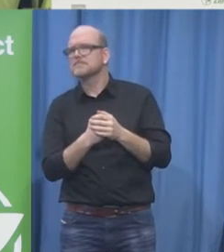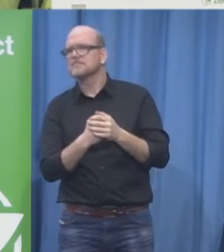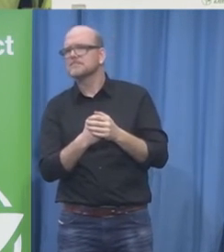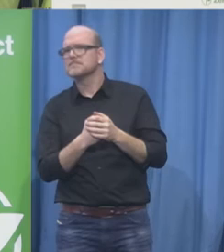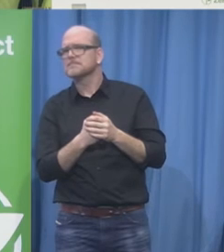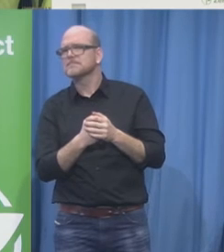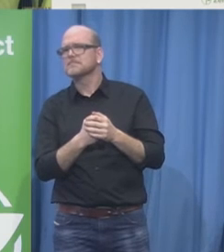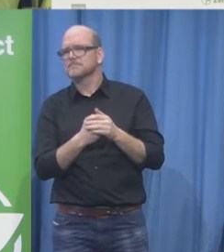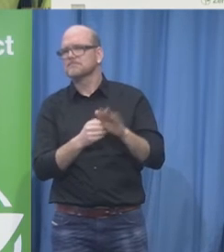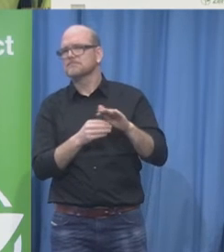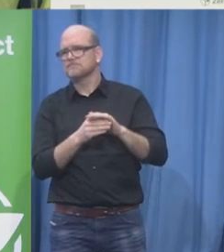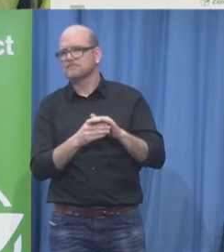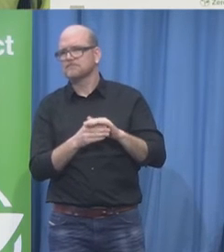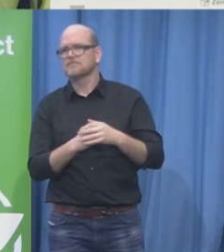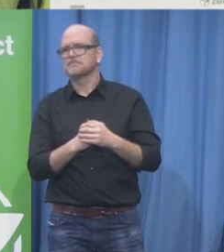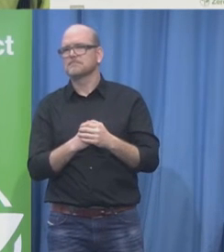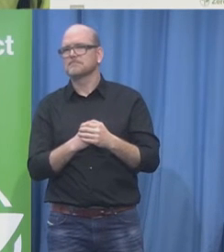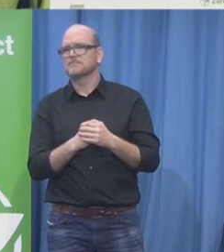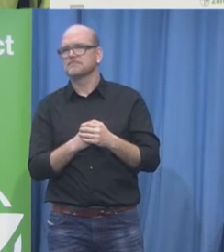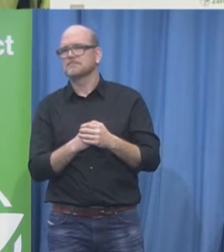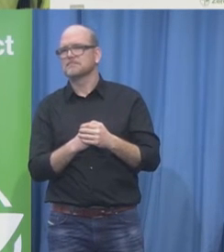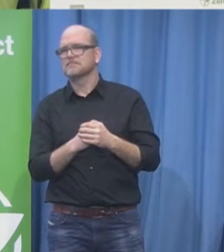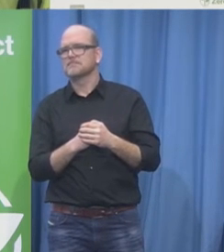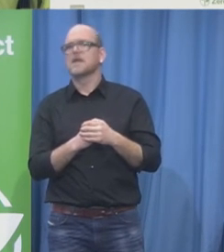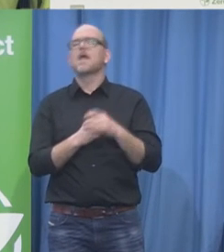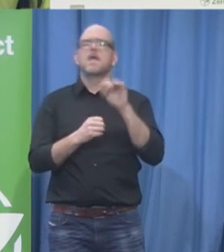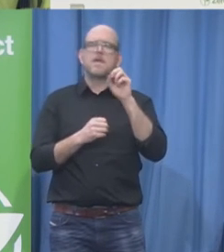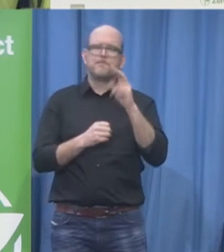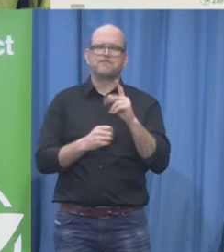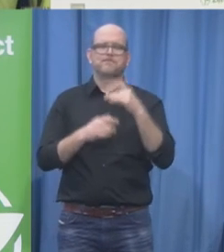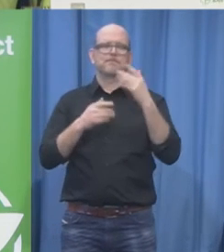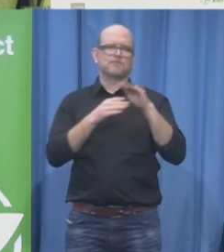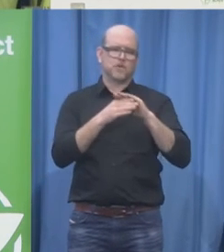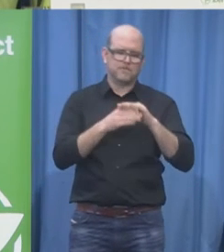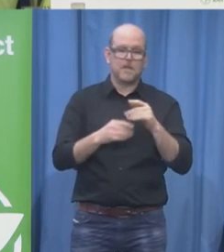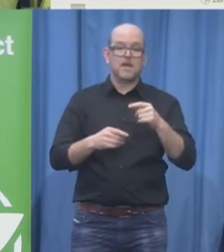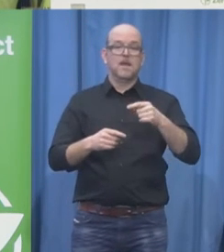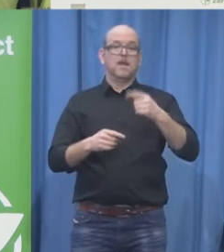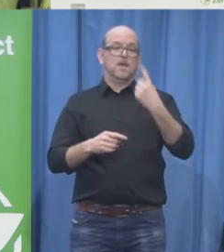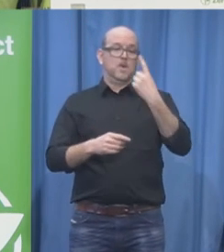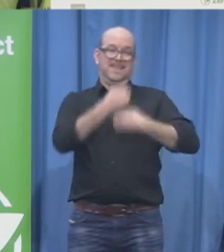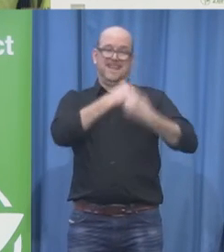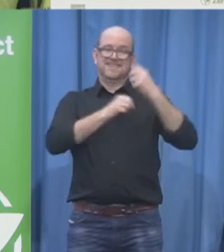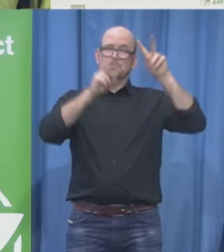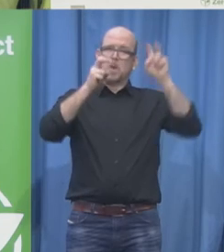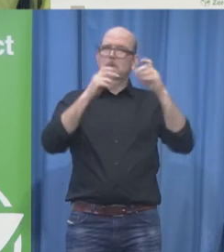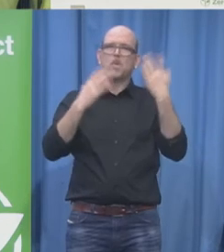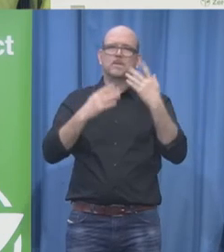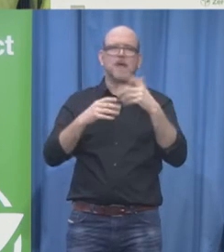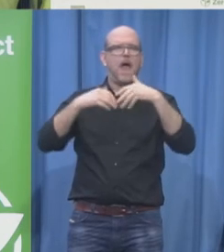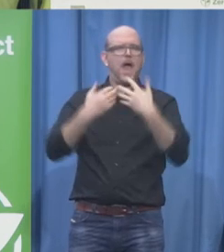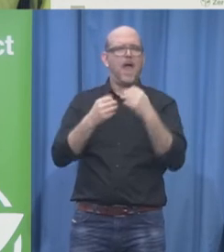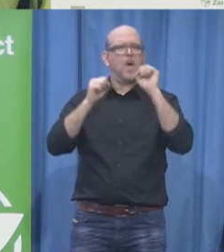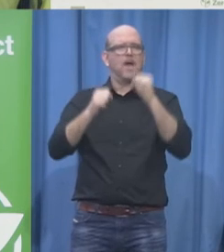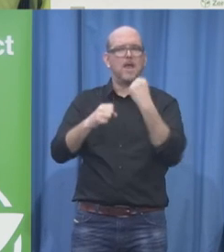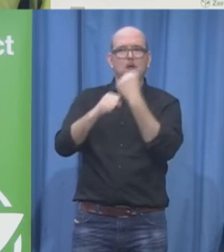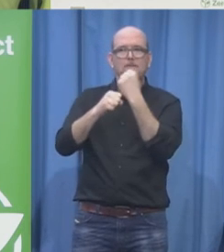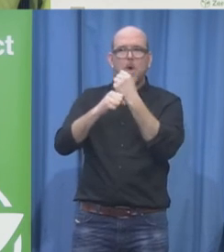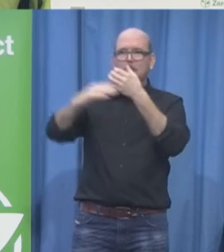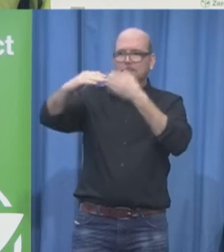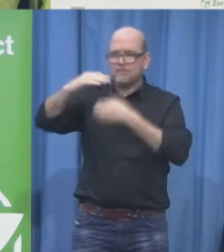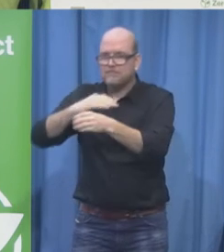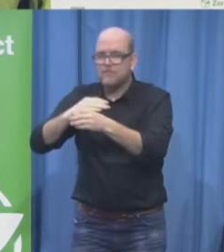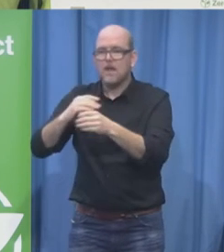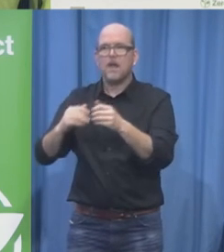also in putting a special focus on the employers the business and employers day a conference within the zero